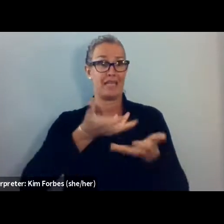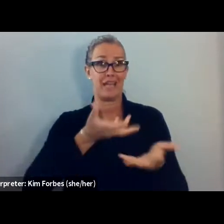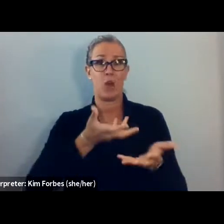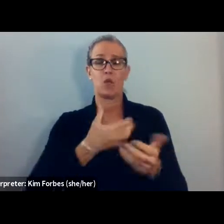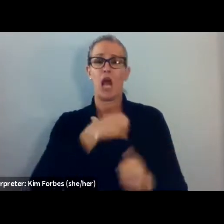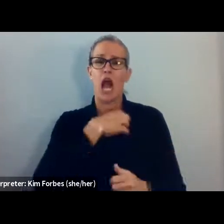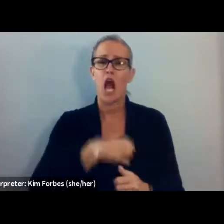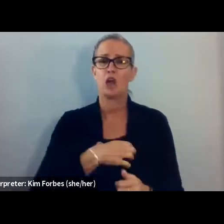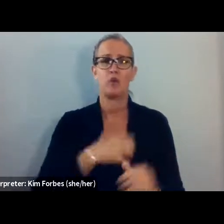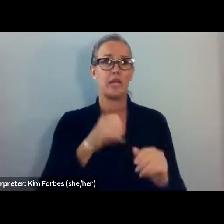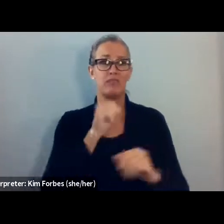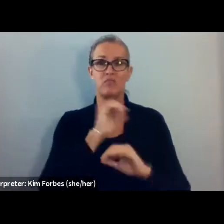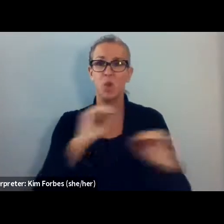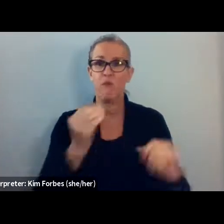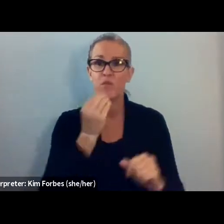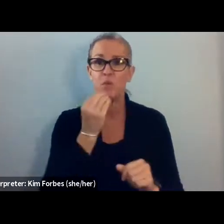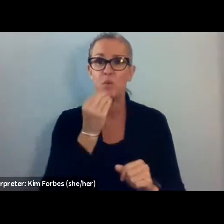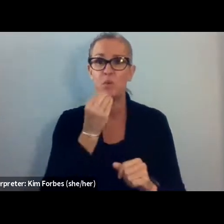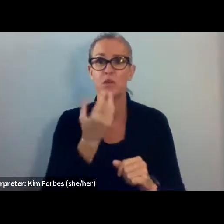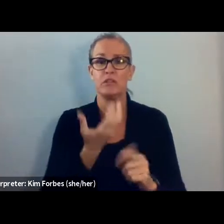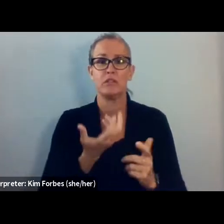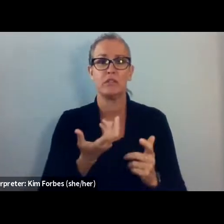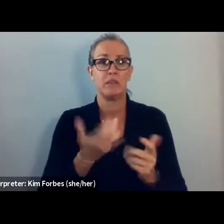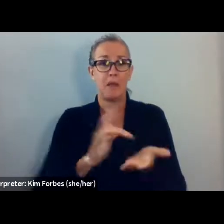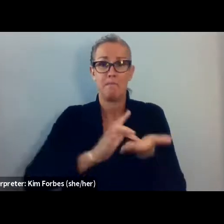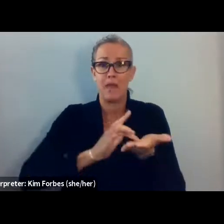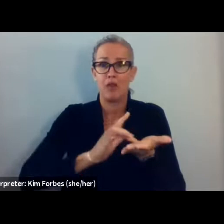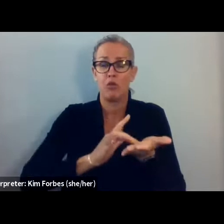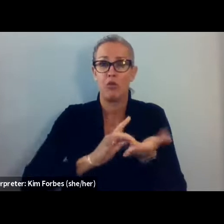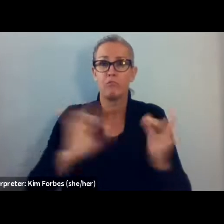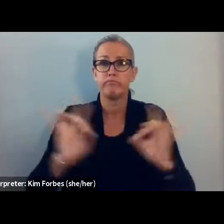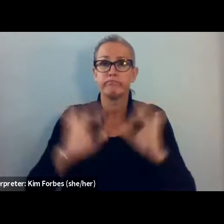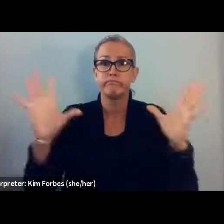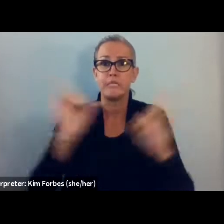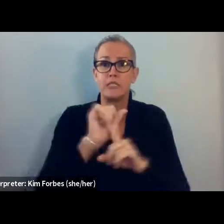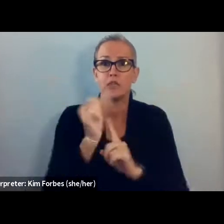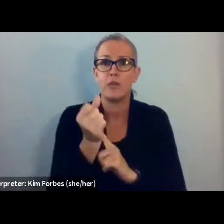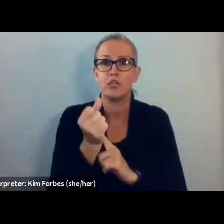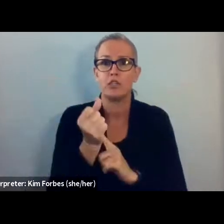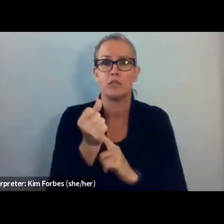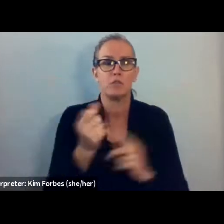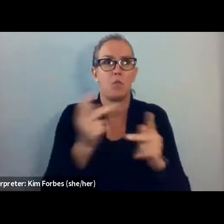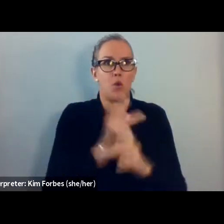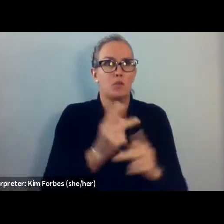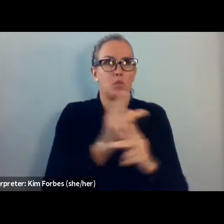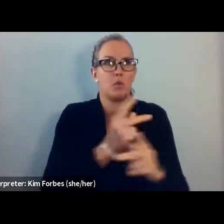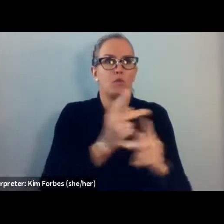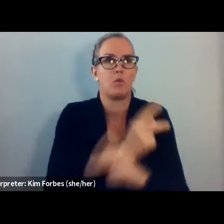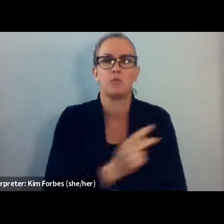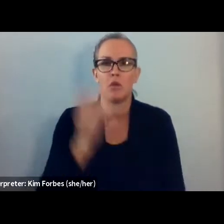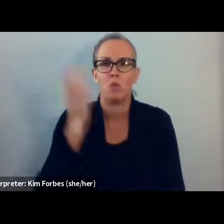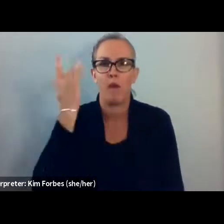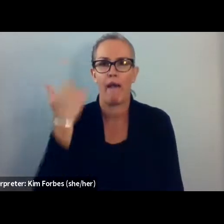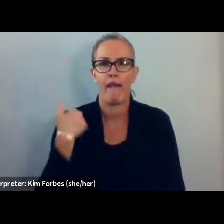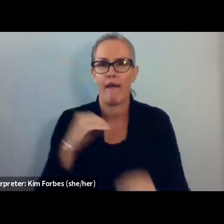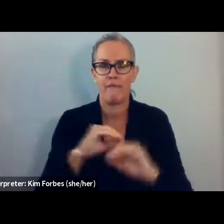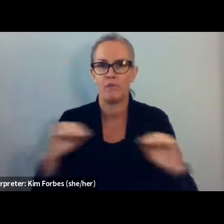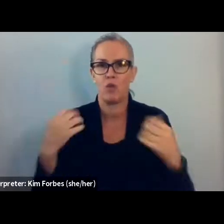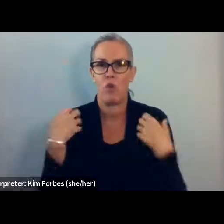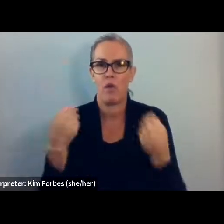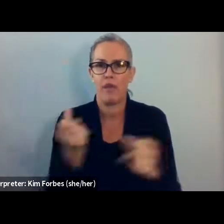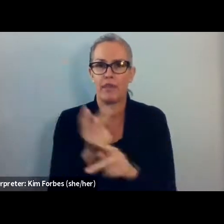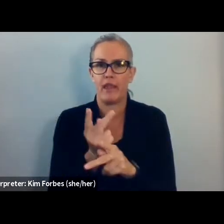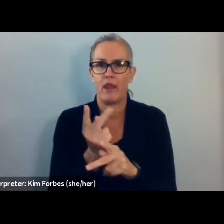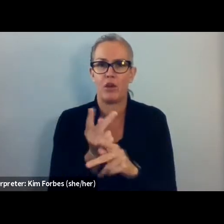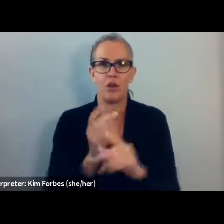hungry. They have medical conditions that are growing exponentially worse because they don't have access to basic treatment. Treatment